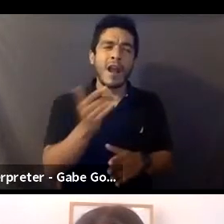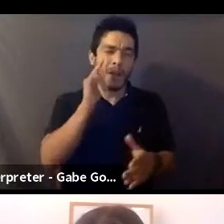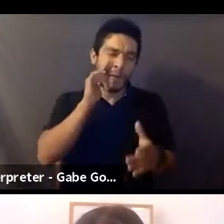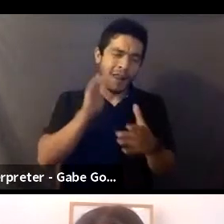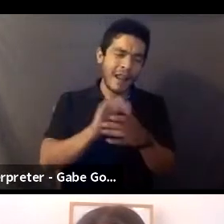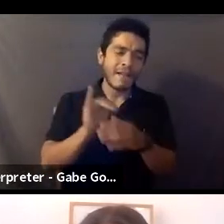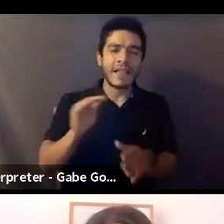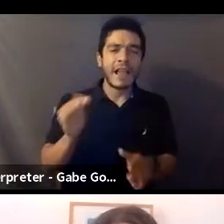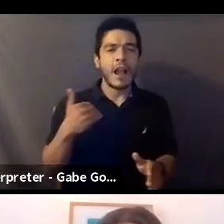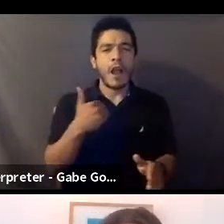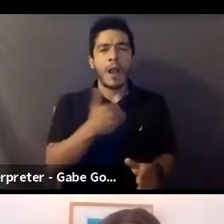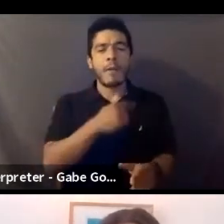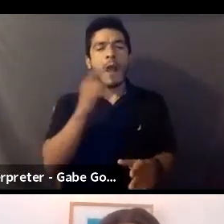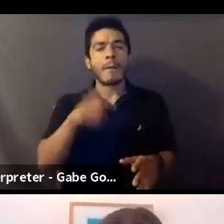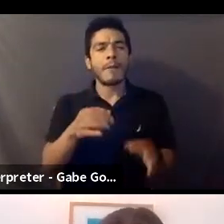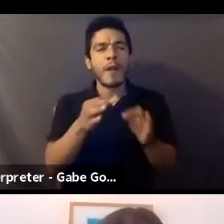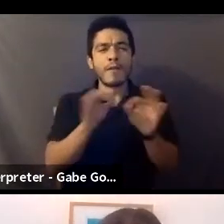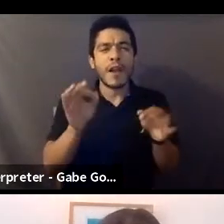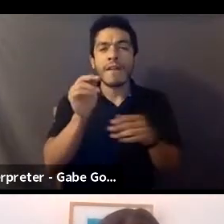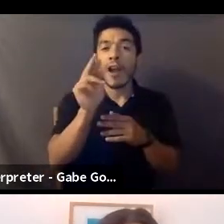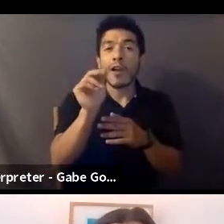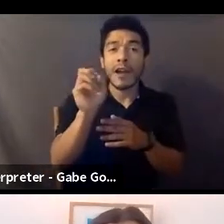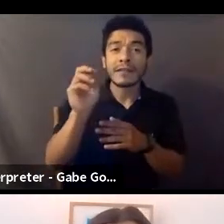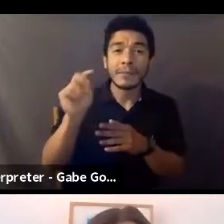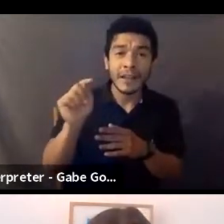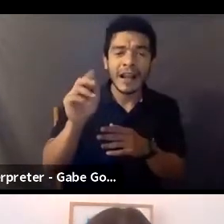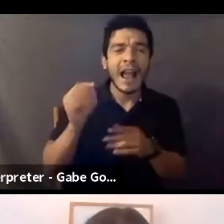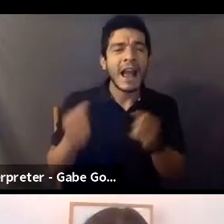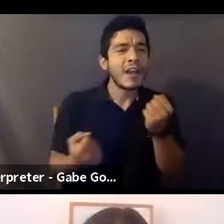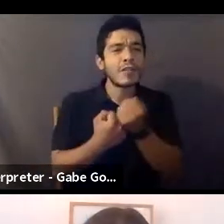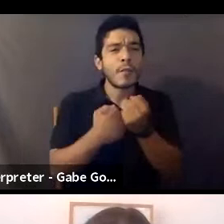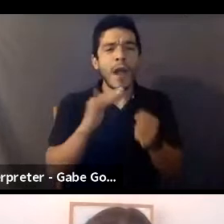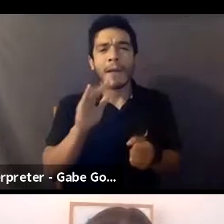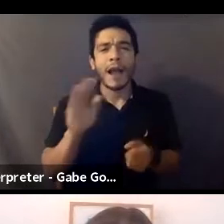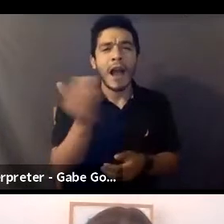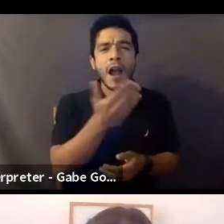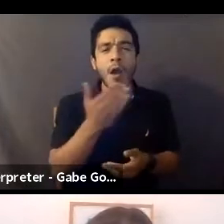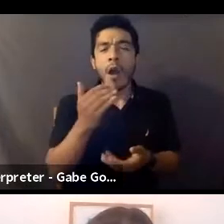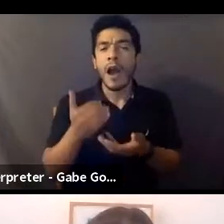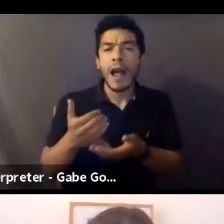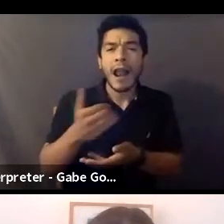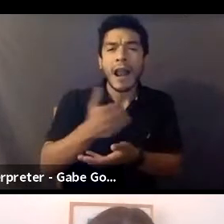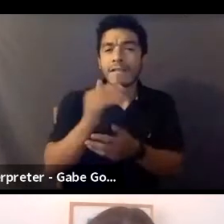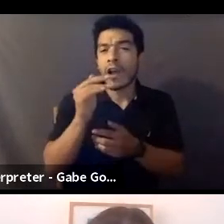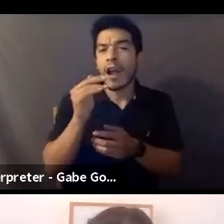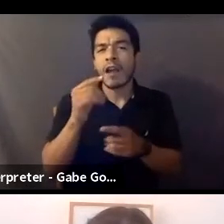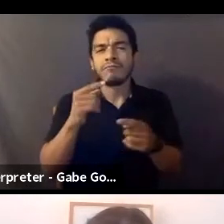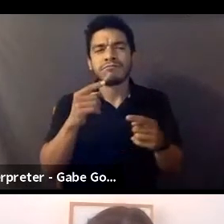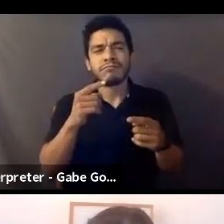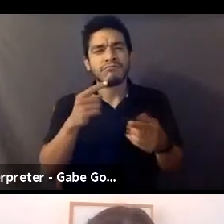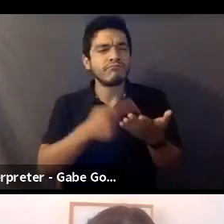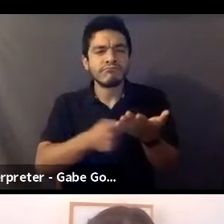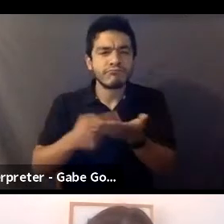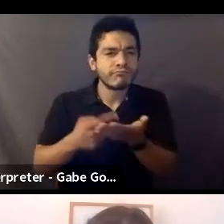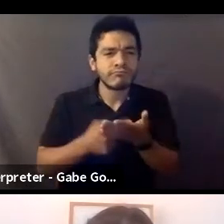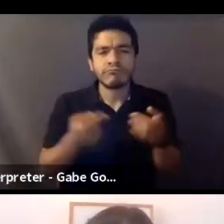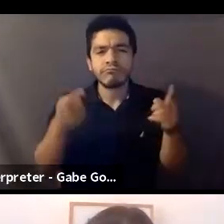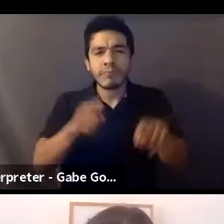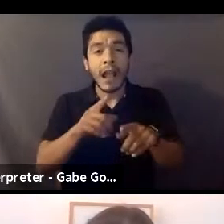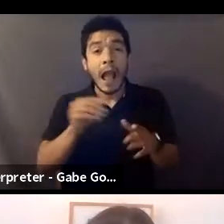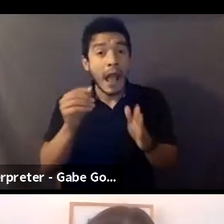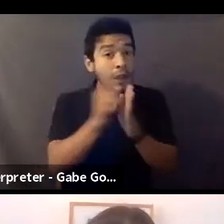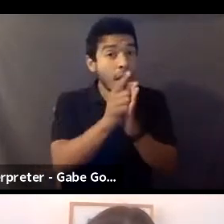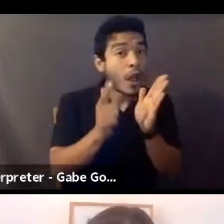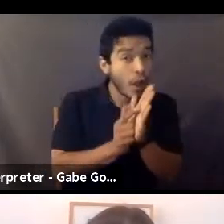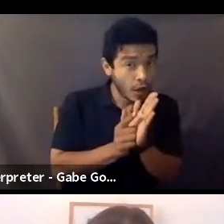must be free of harassment and supported by our collective bargaining agreements and the law. So I cannot stress the importance of this